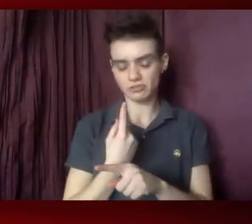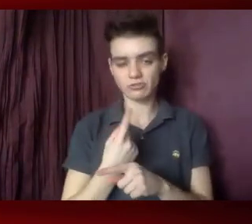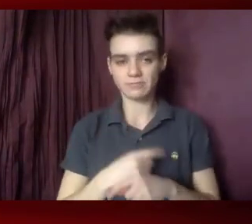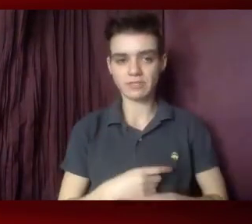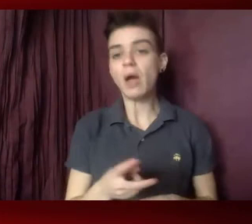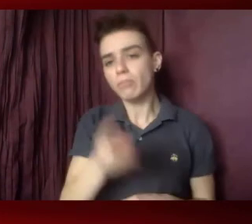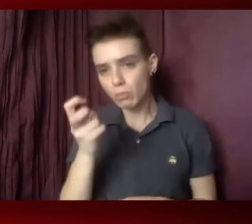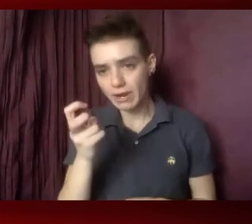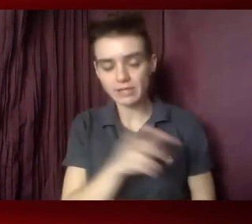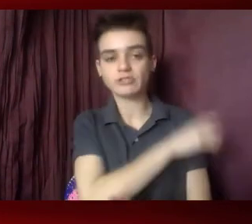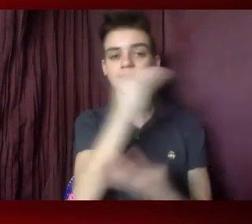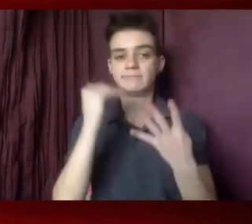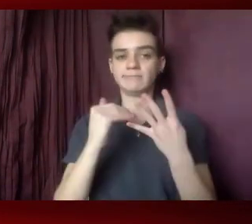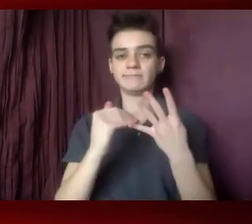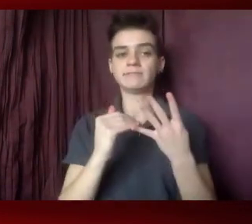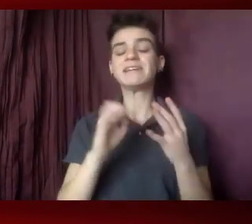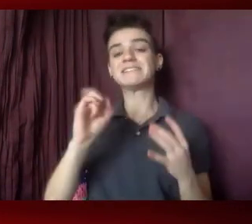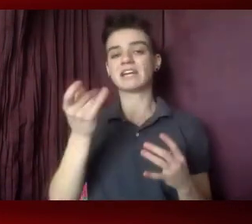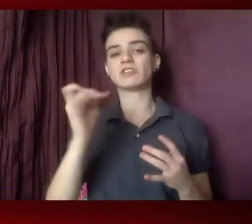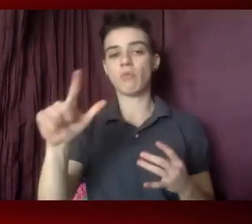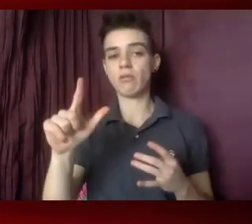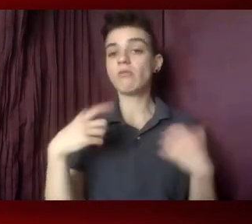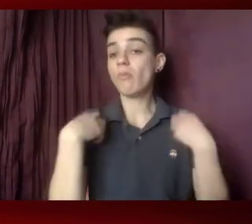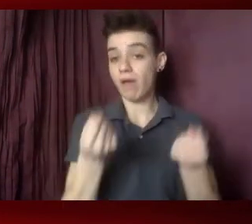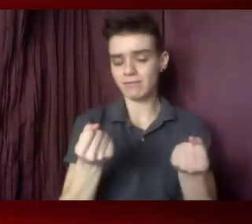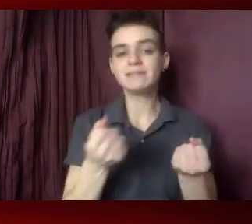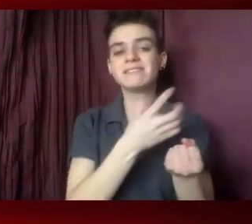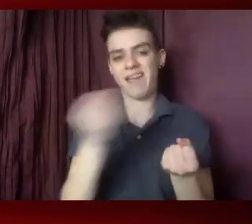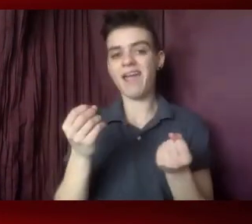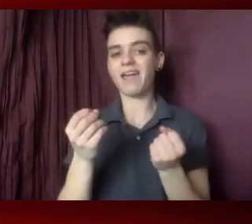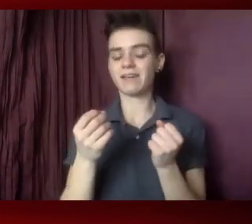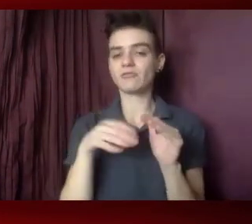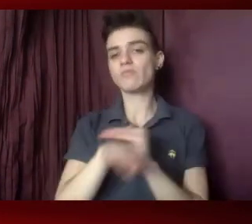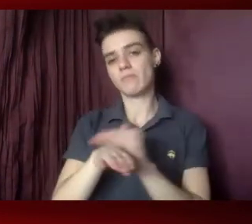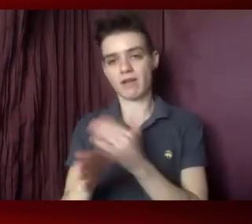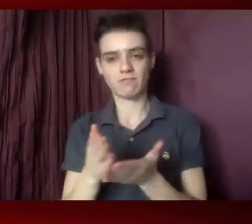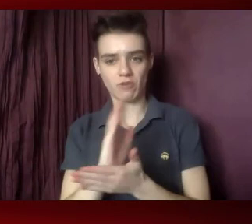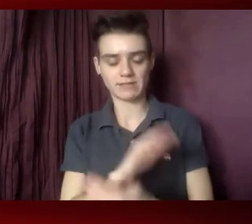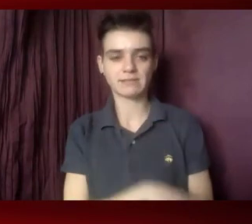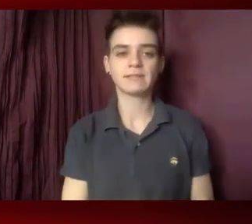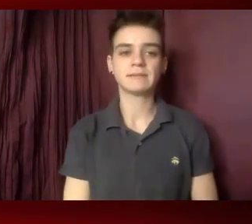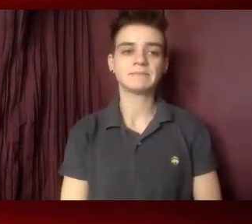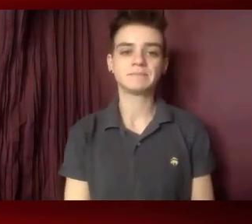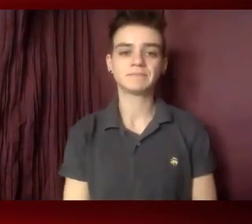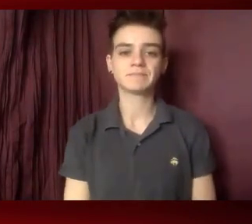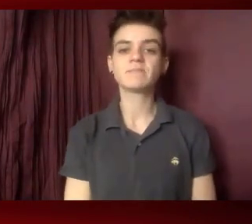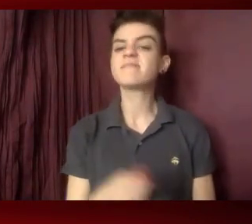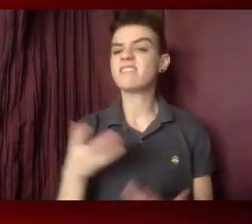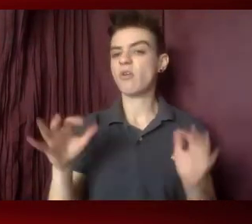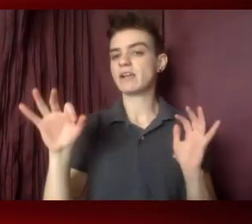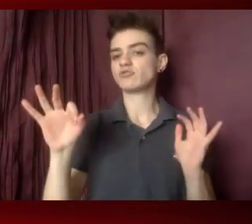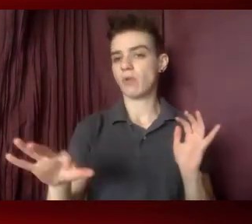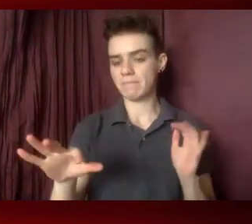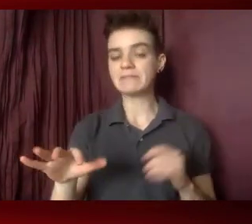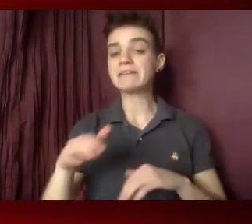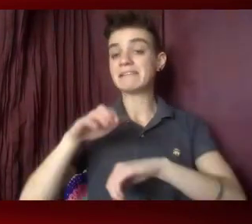and then the sexual wellness and reproductive rights brief. Whitney Thomas has dropped the links to the English and Spanish